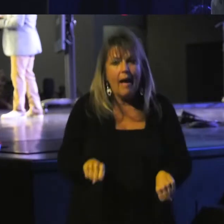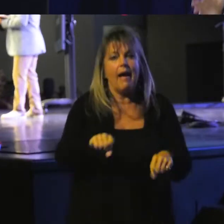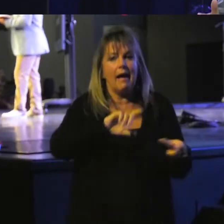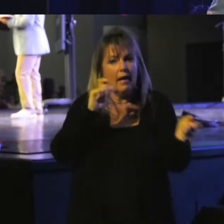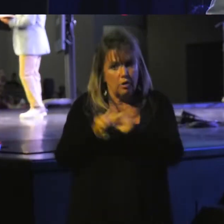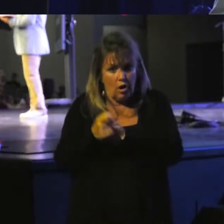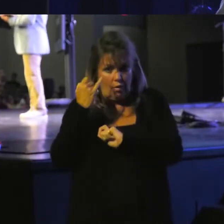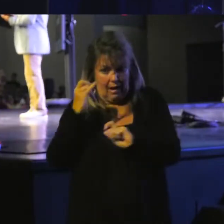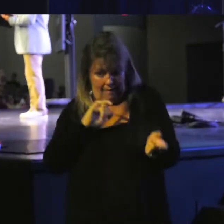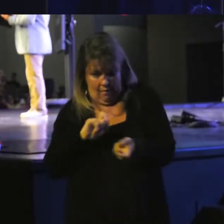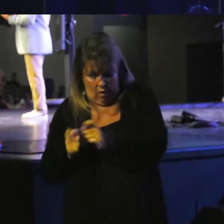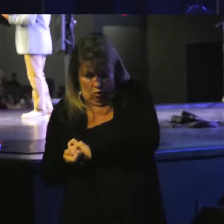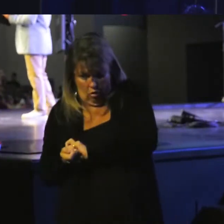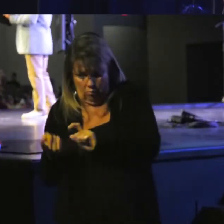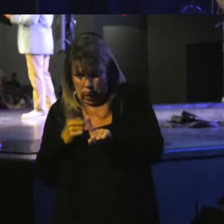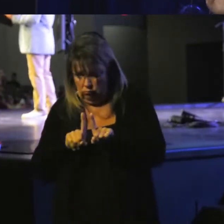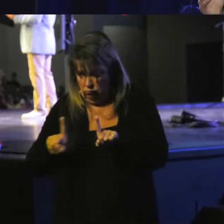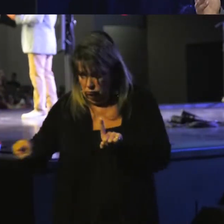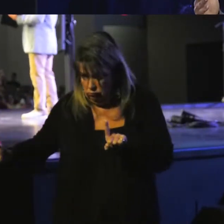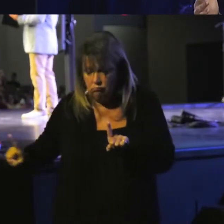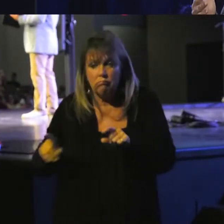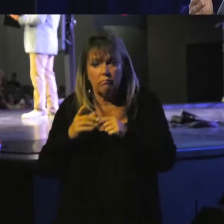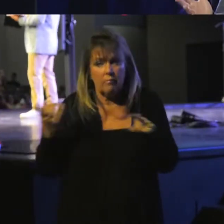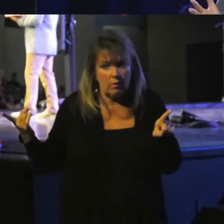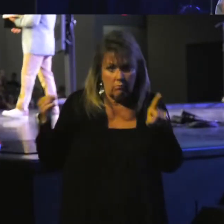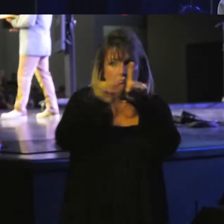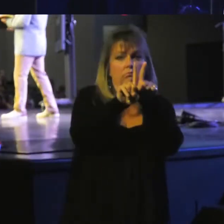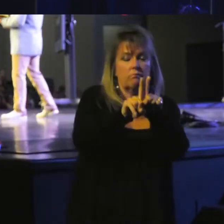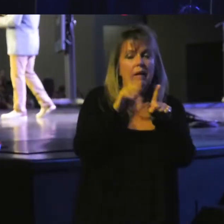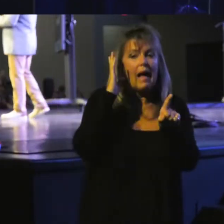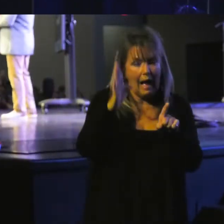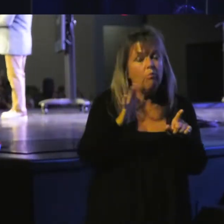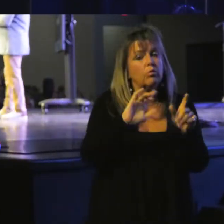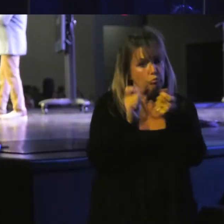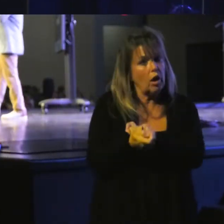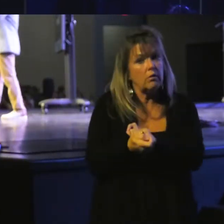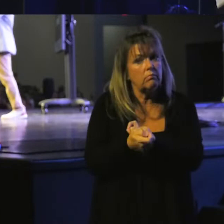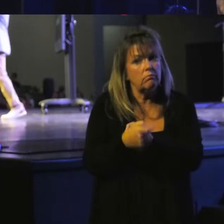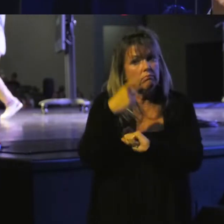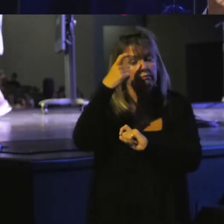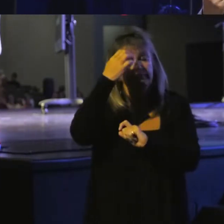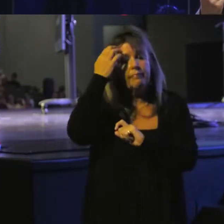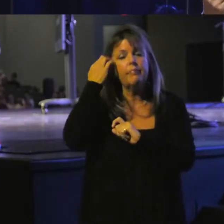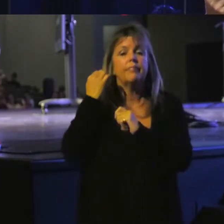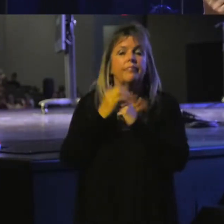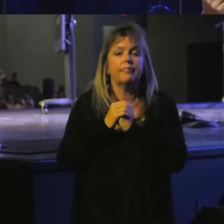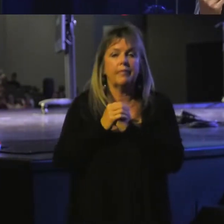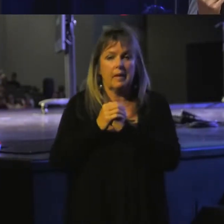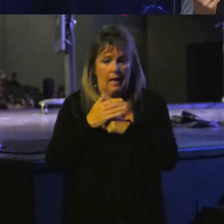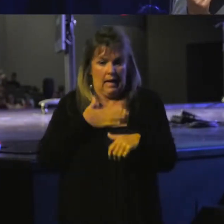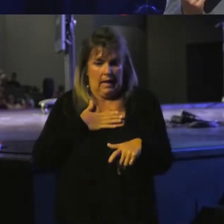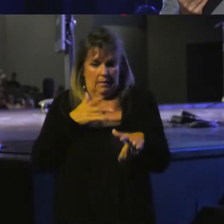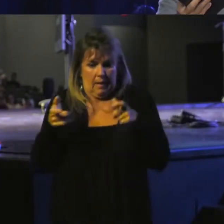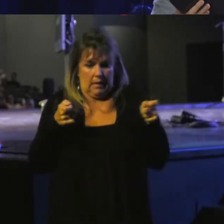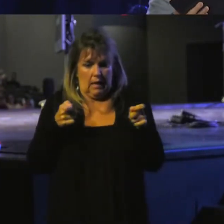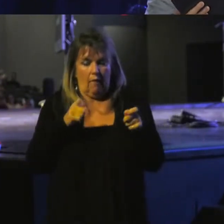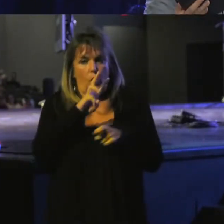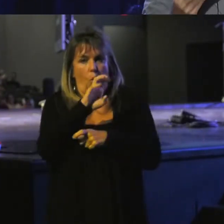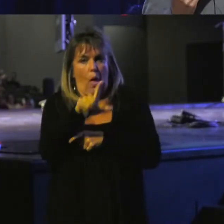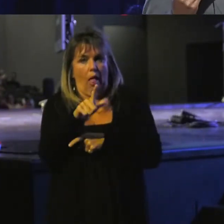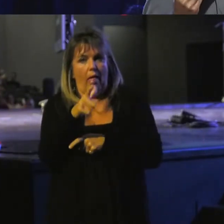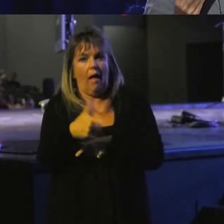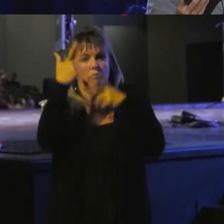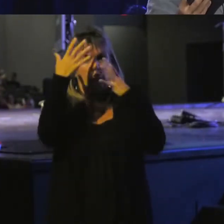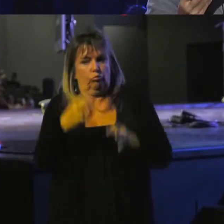And if they turn, I will relent. I'll change course. Within my sovereign will, I will choose